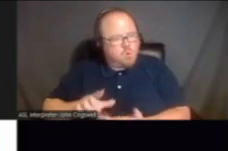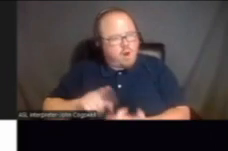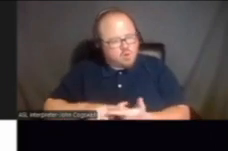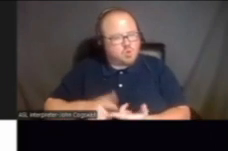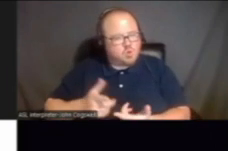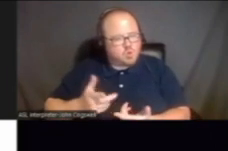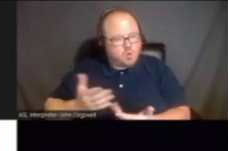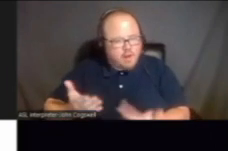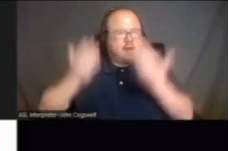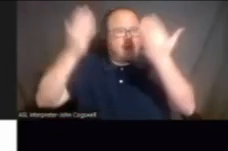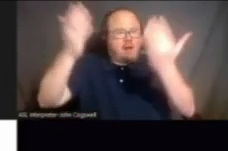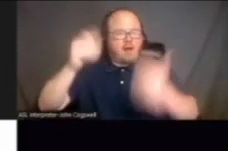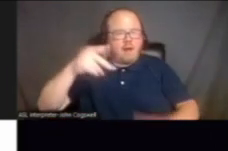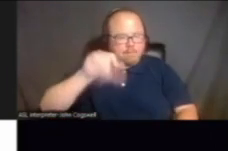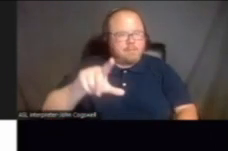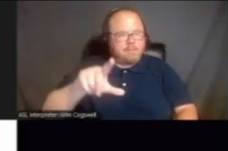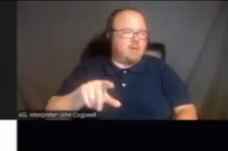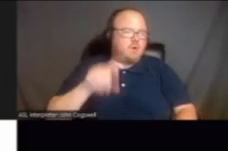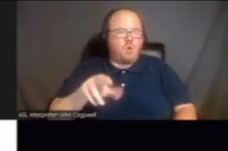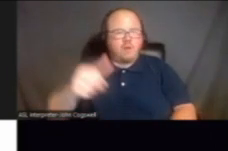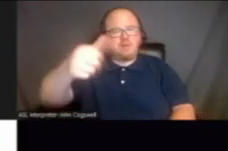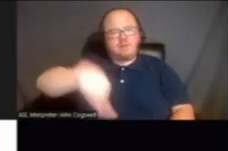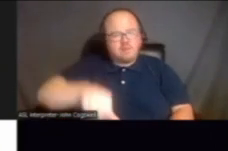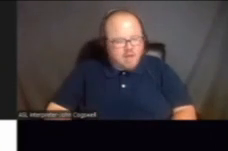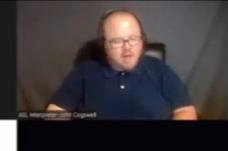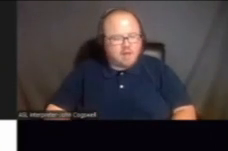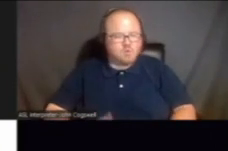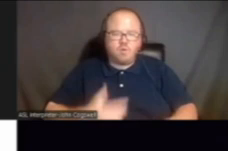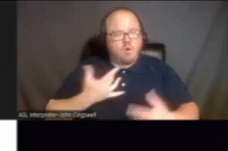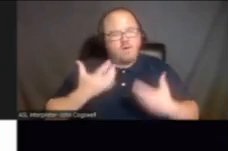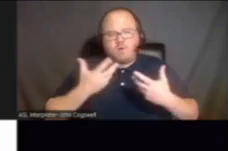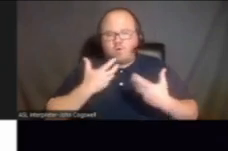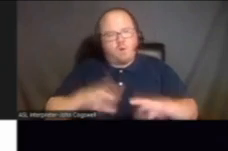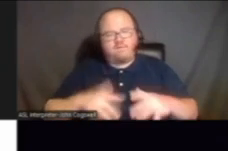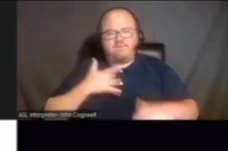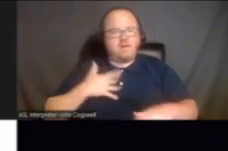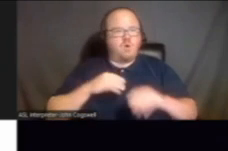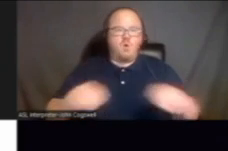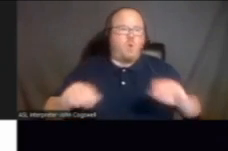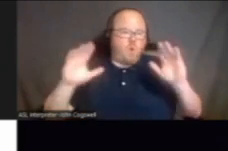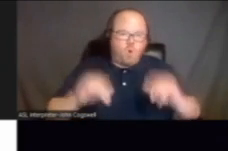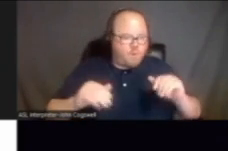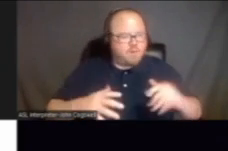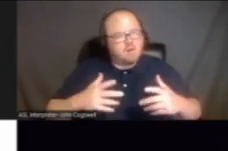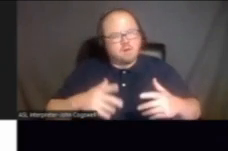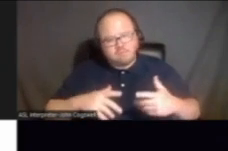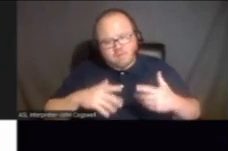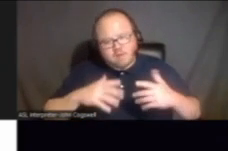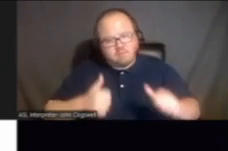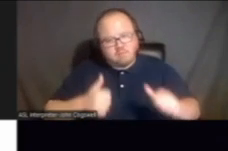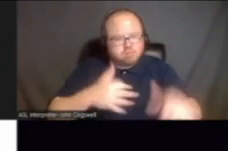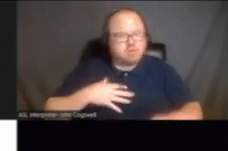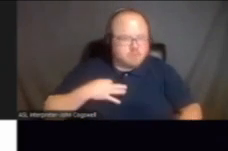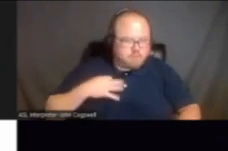a denial. Oftentimes, people give up and feel hopeless and, you know, not carry on with pursuing applying